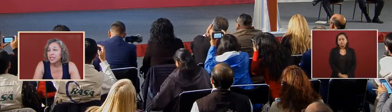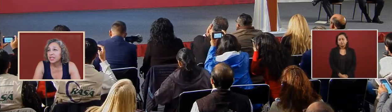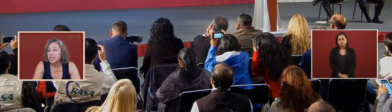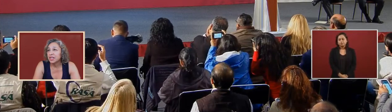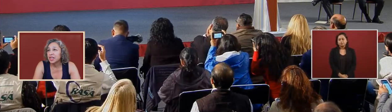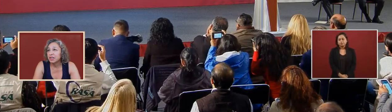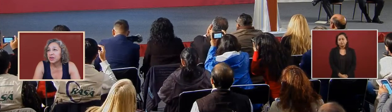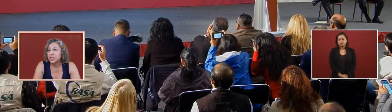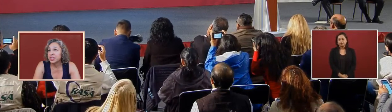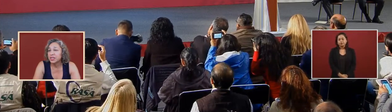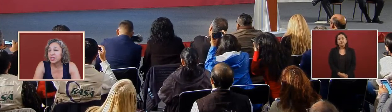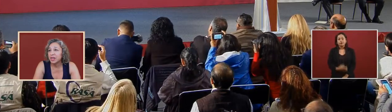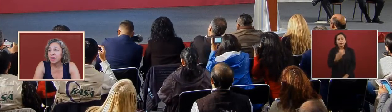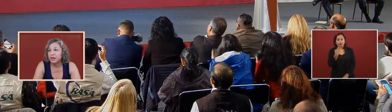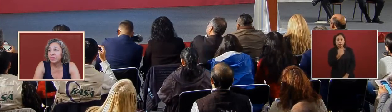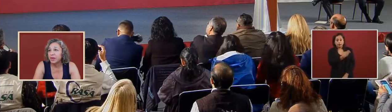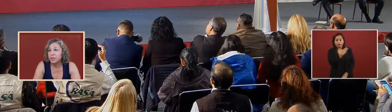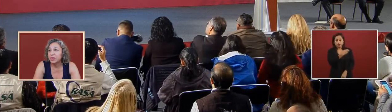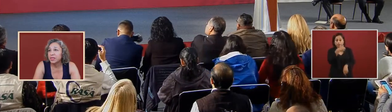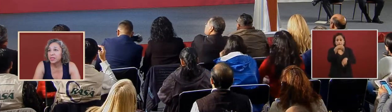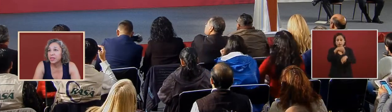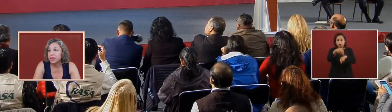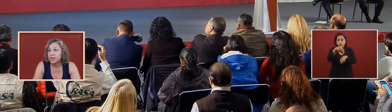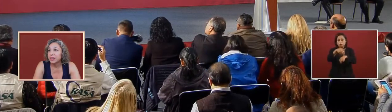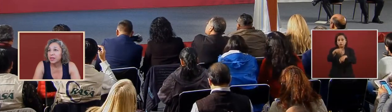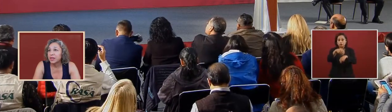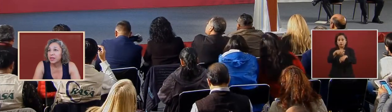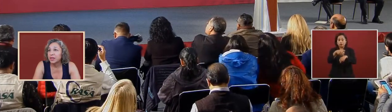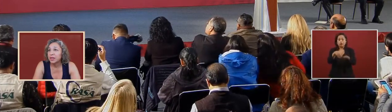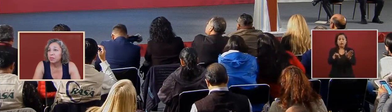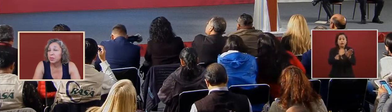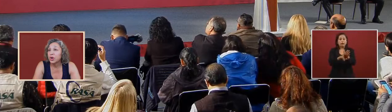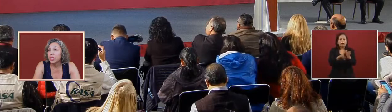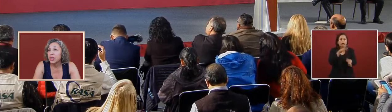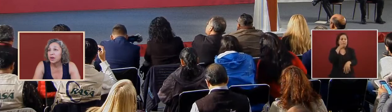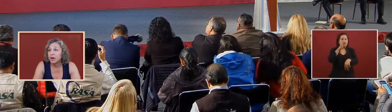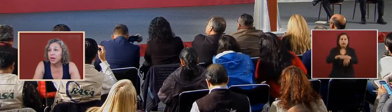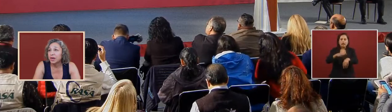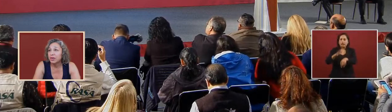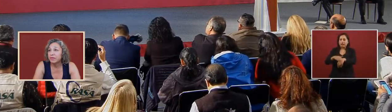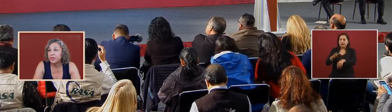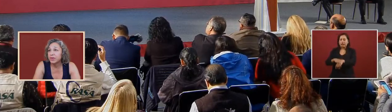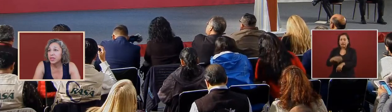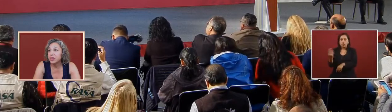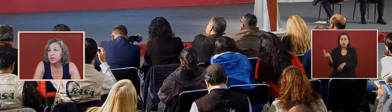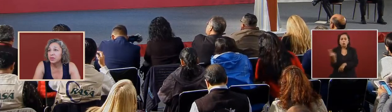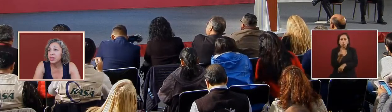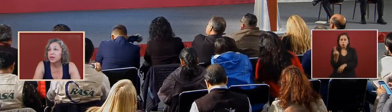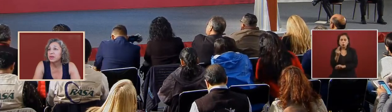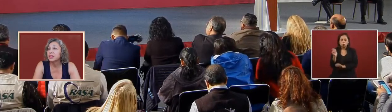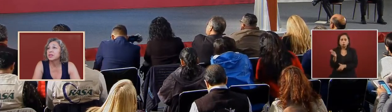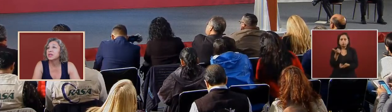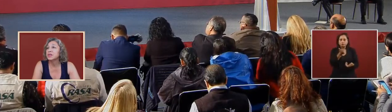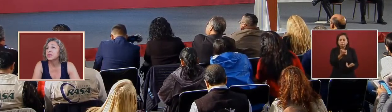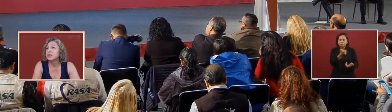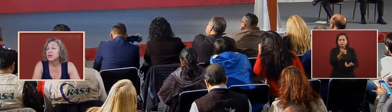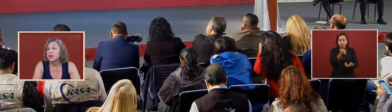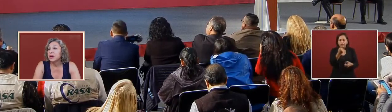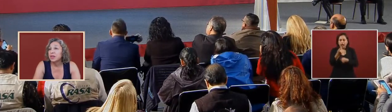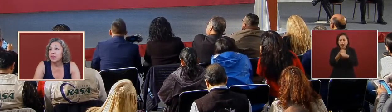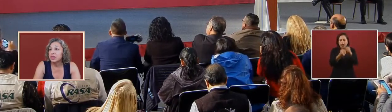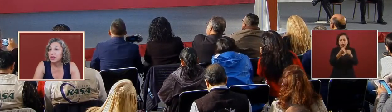that's the declarations of emergency look per year 152 102